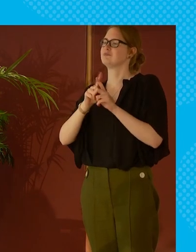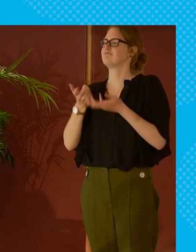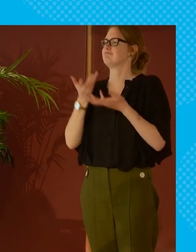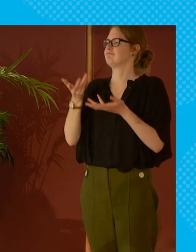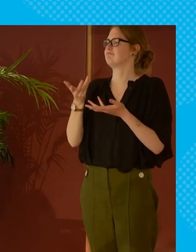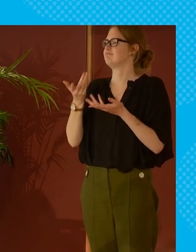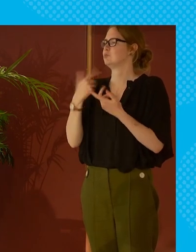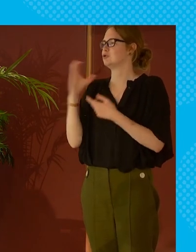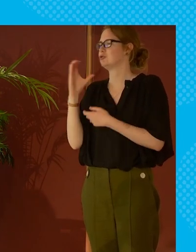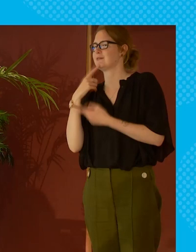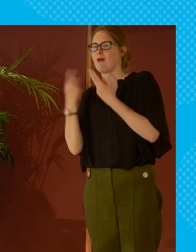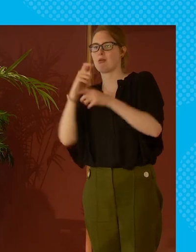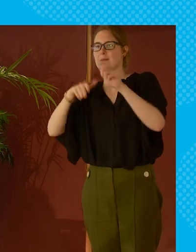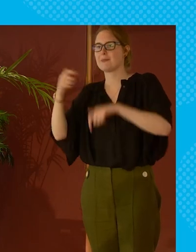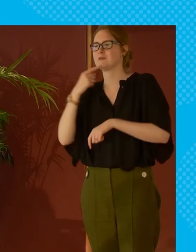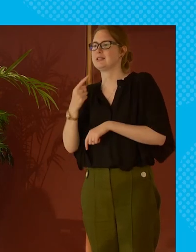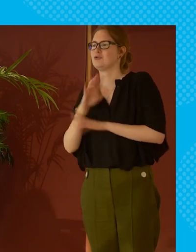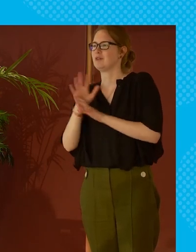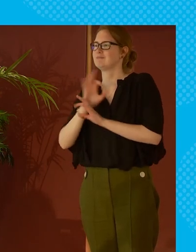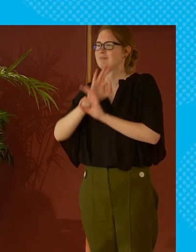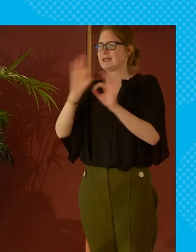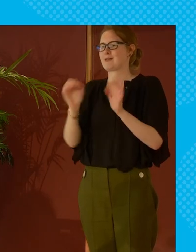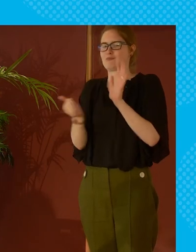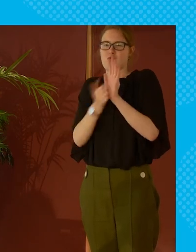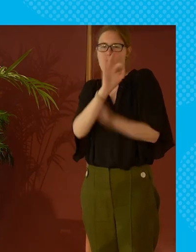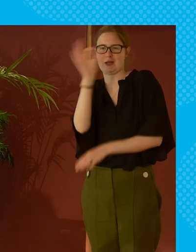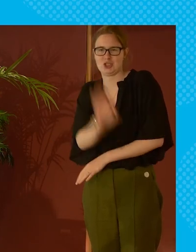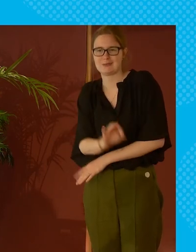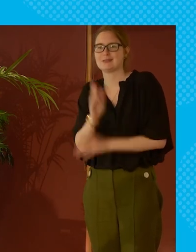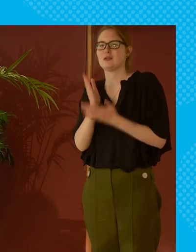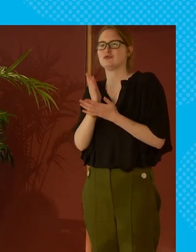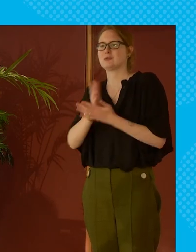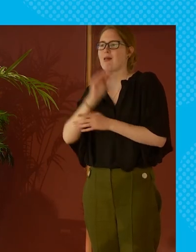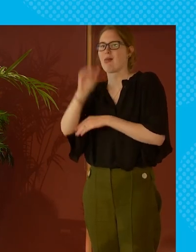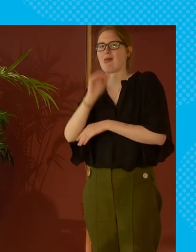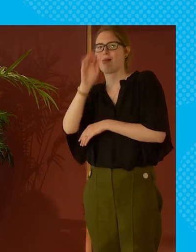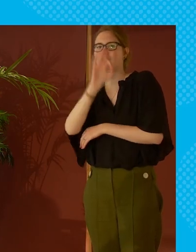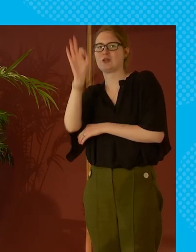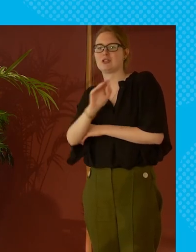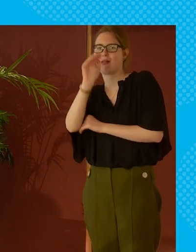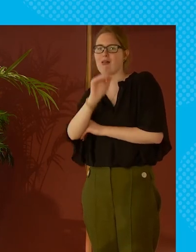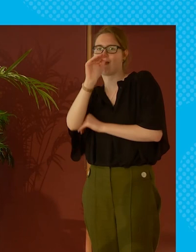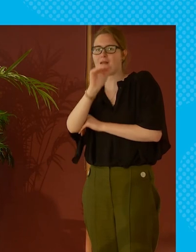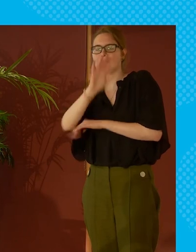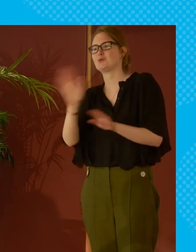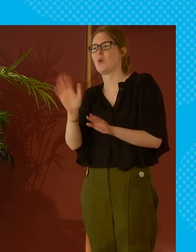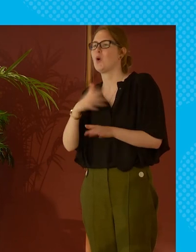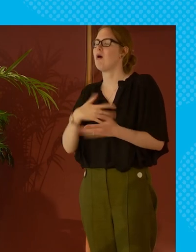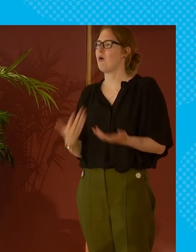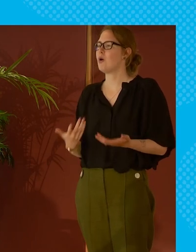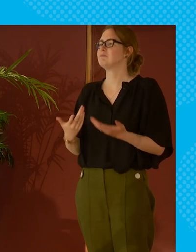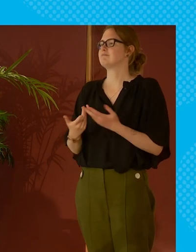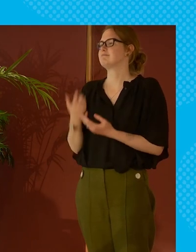given given what chris and others have said about you know not asking stupid questions not not just keep asking the same the same questions